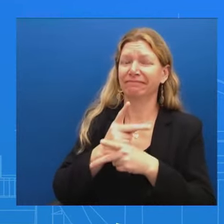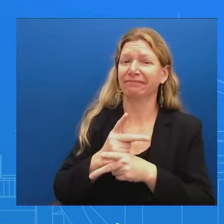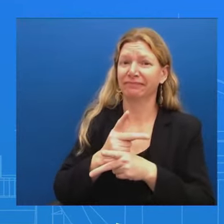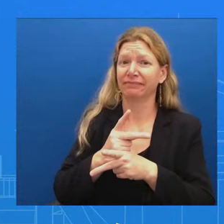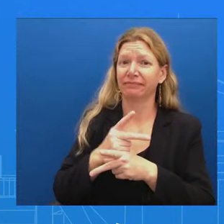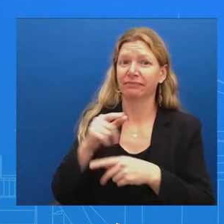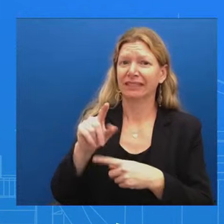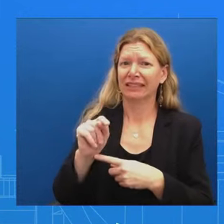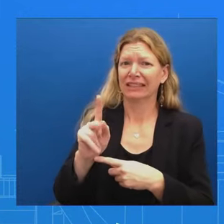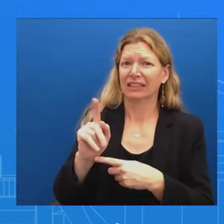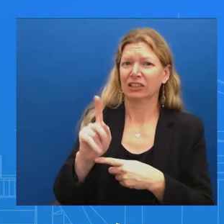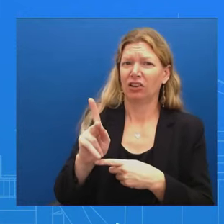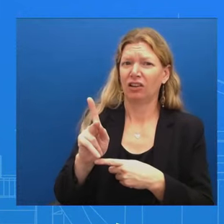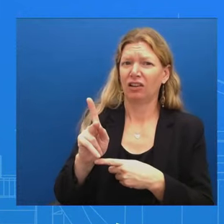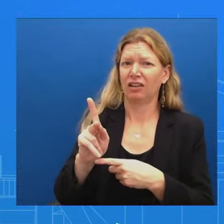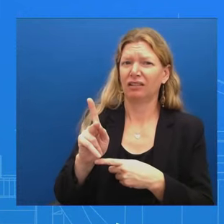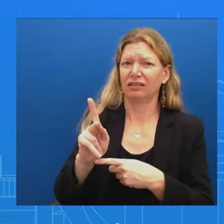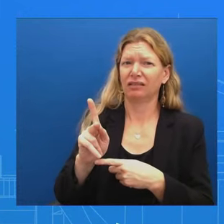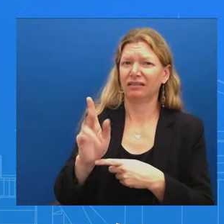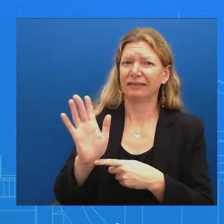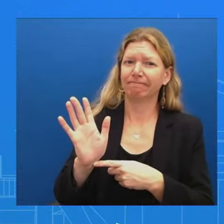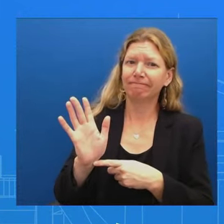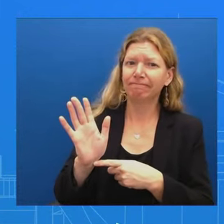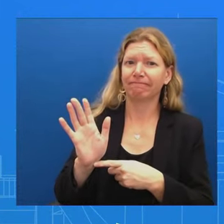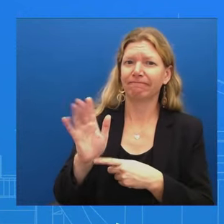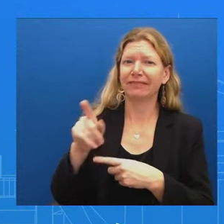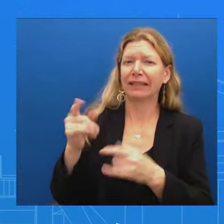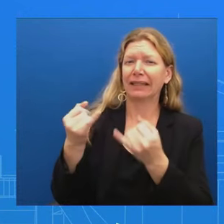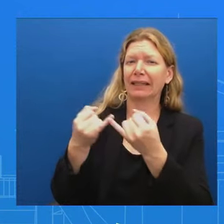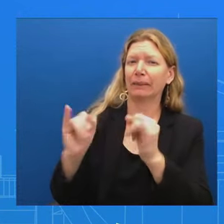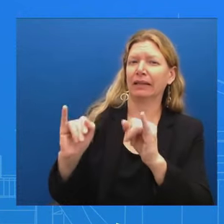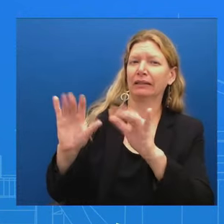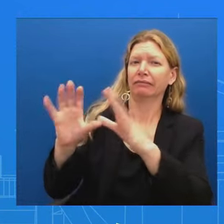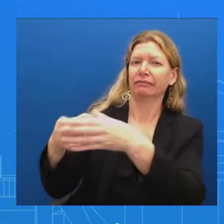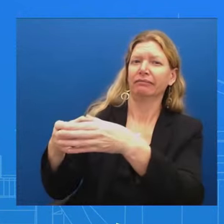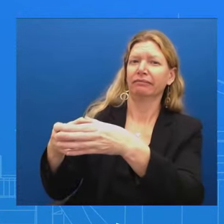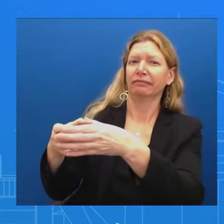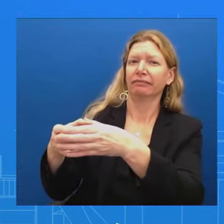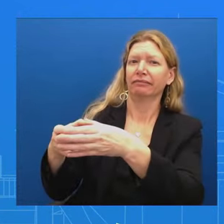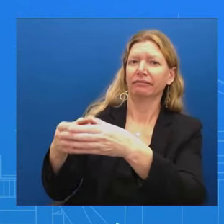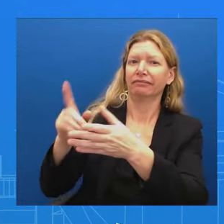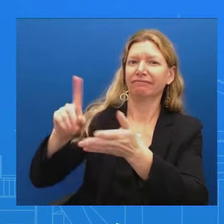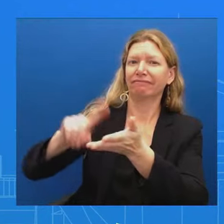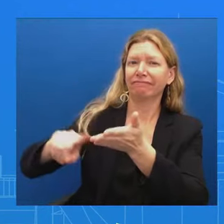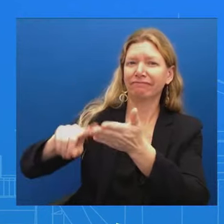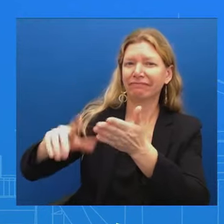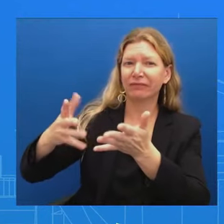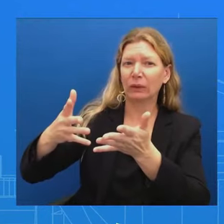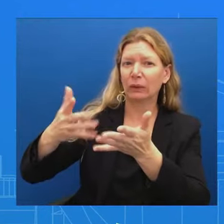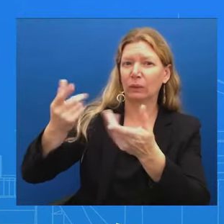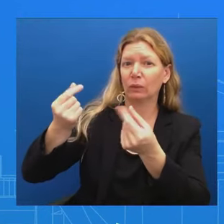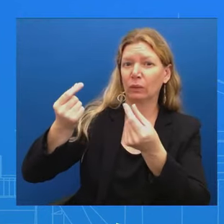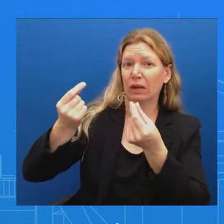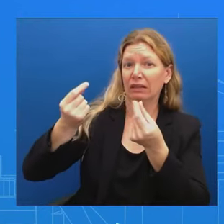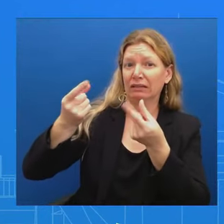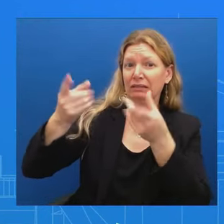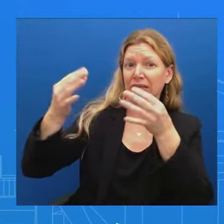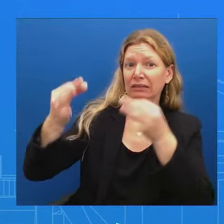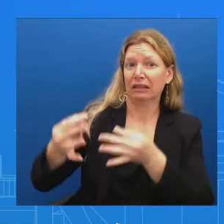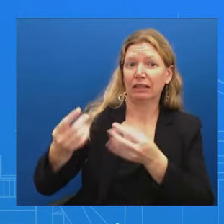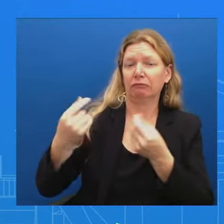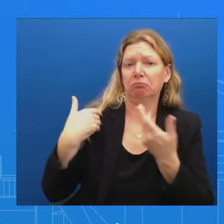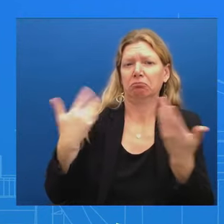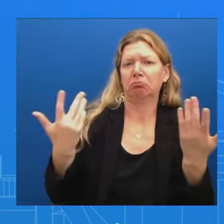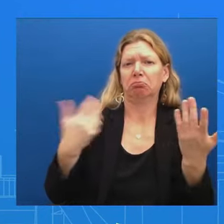with whatever they decide to do And so I don't want to step into that Obviously more broadly as it relates to social media platforms We've always said